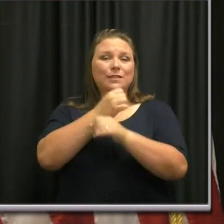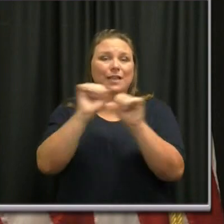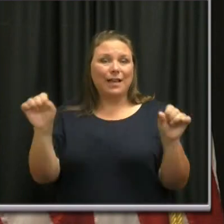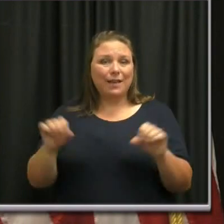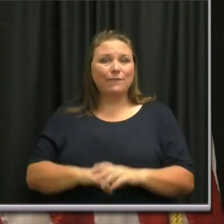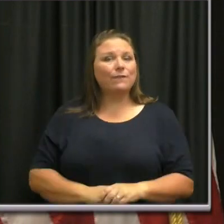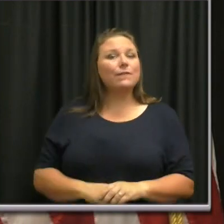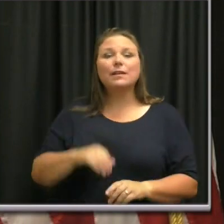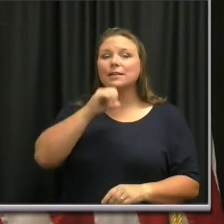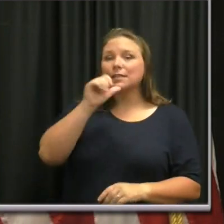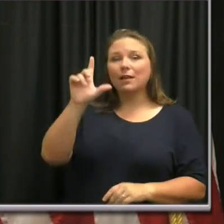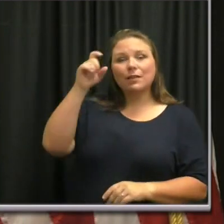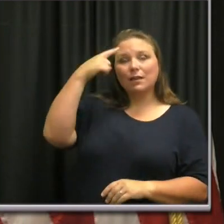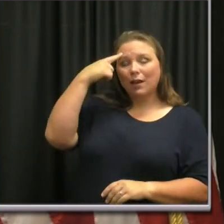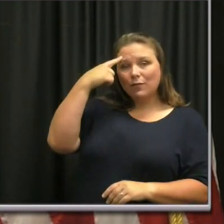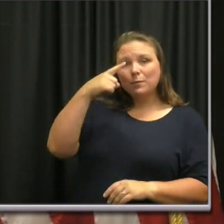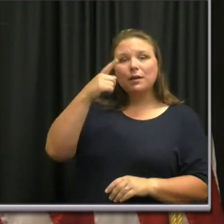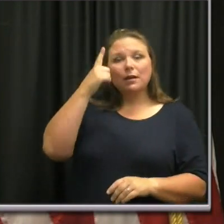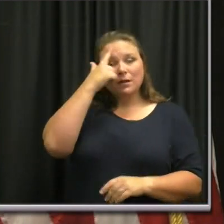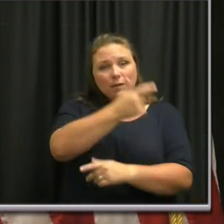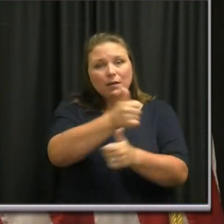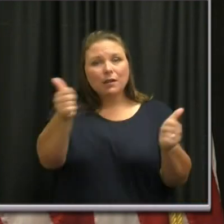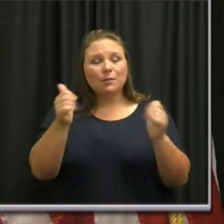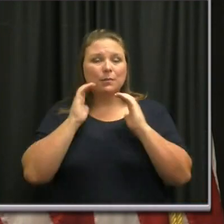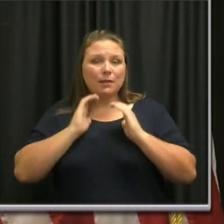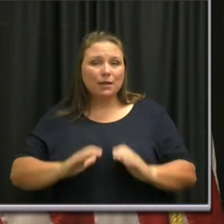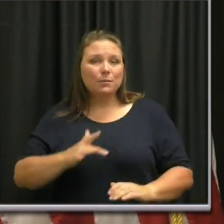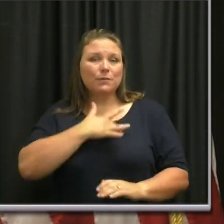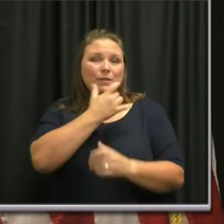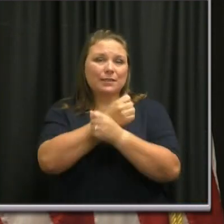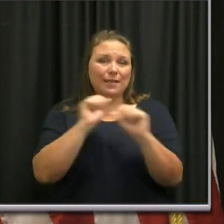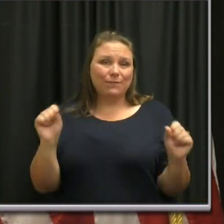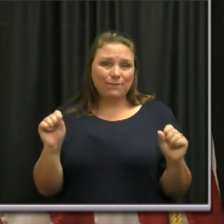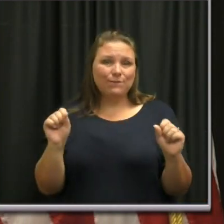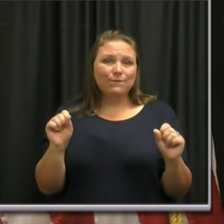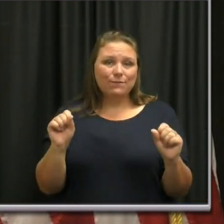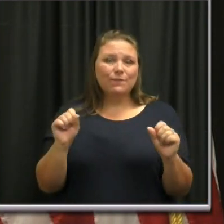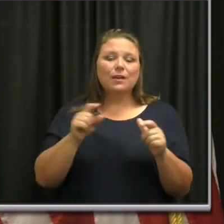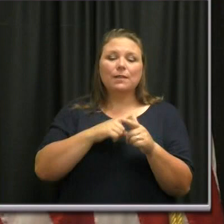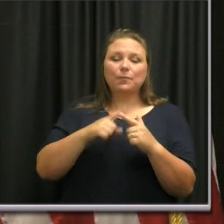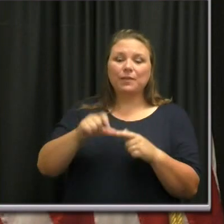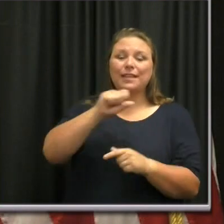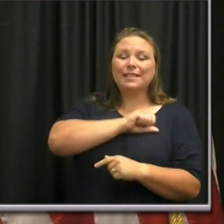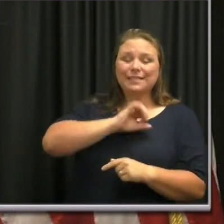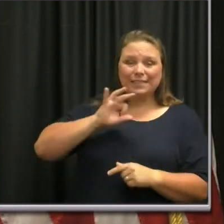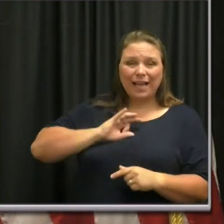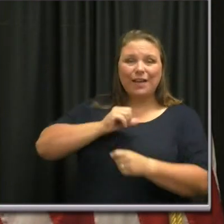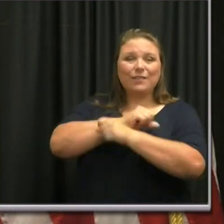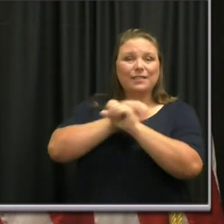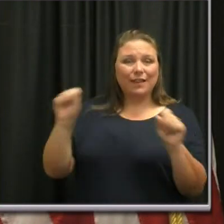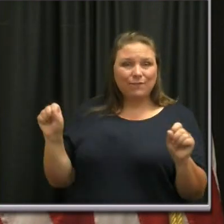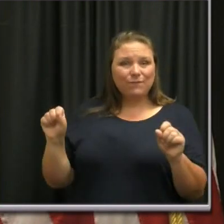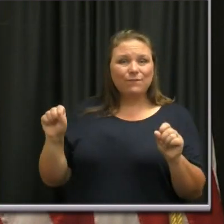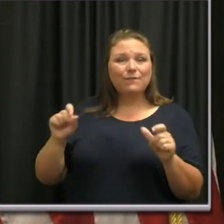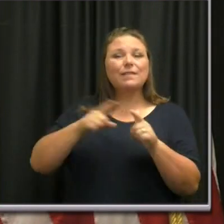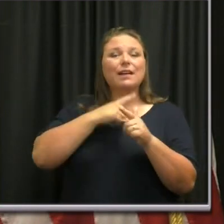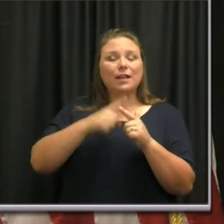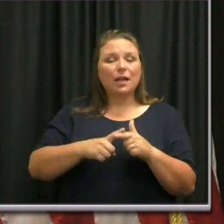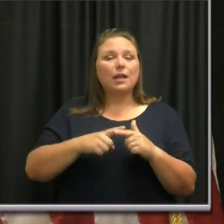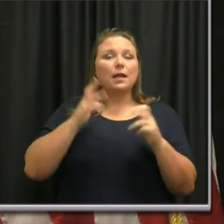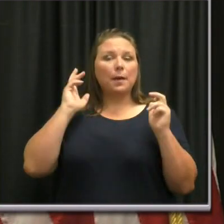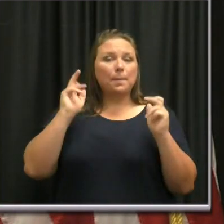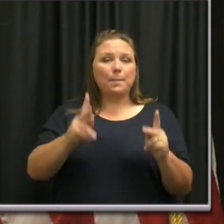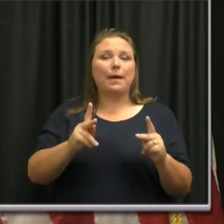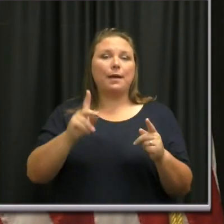It's not up to the government. It's up to the customers feeling safe and the staff being safe. And then we can get back